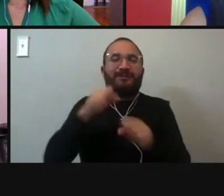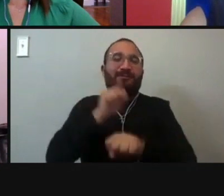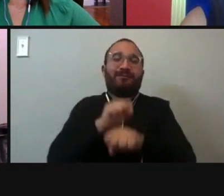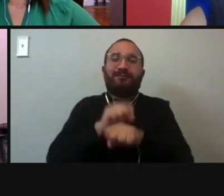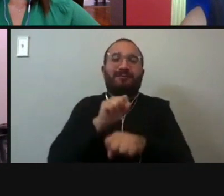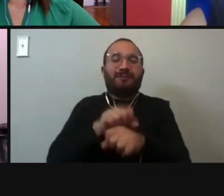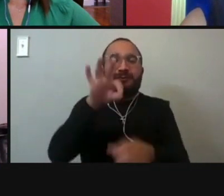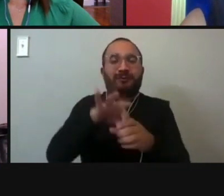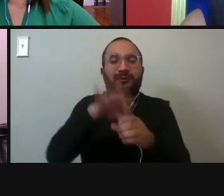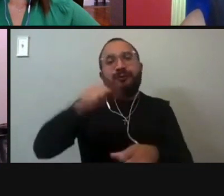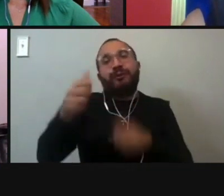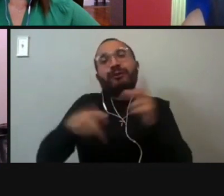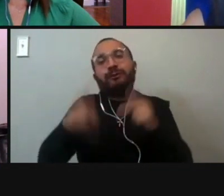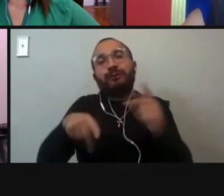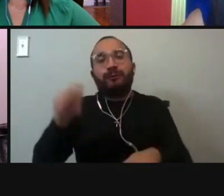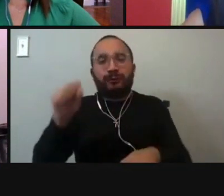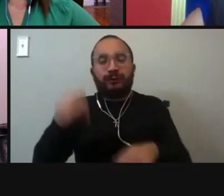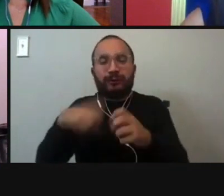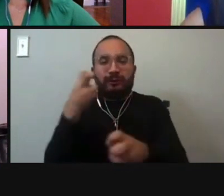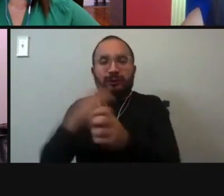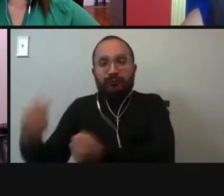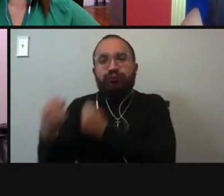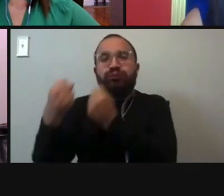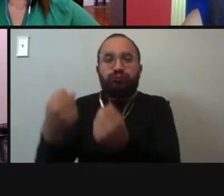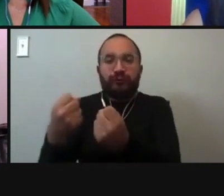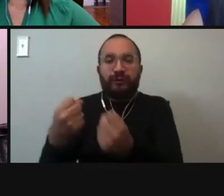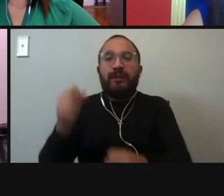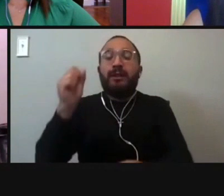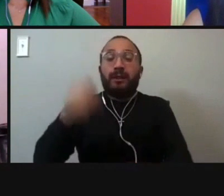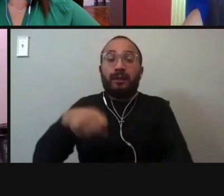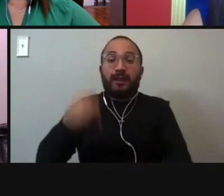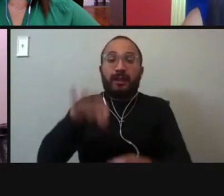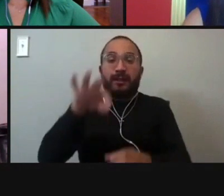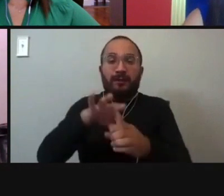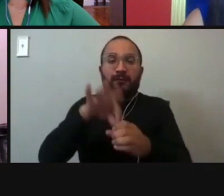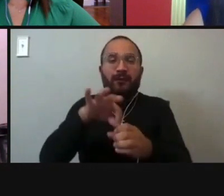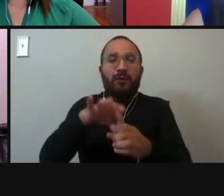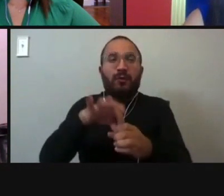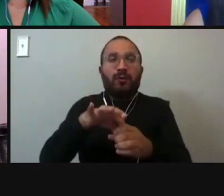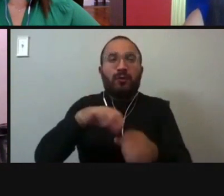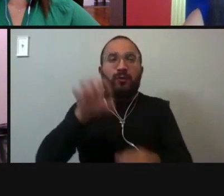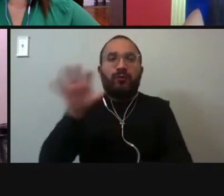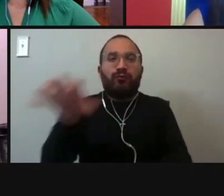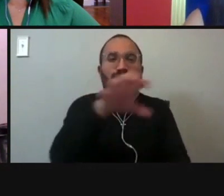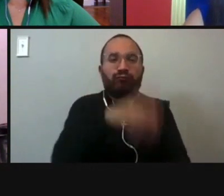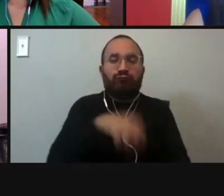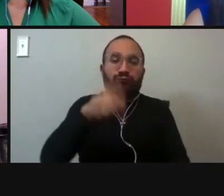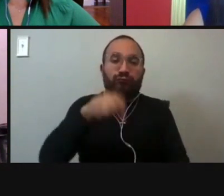others, for others it is. Um, so, uh, yes, on the polling sites, uh, yes, two more hours. Um,